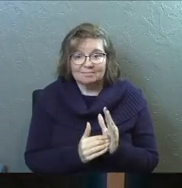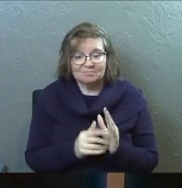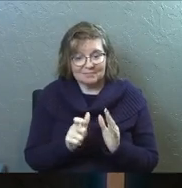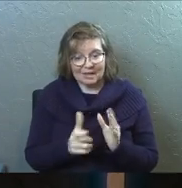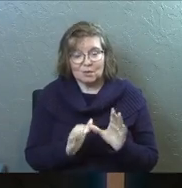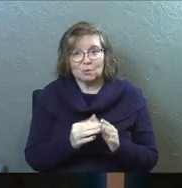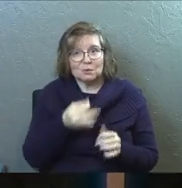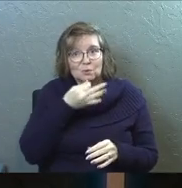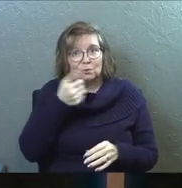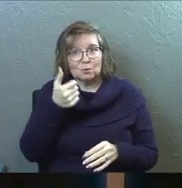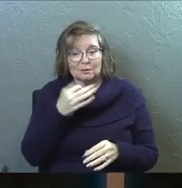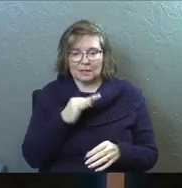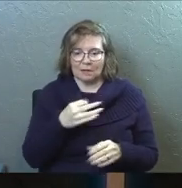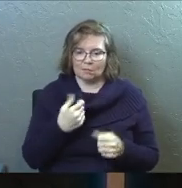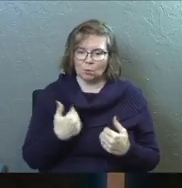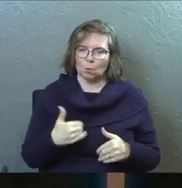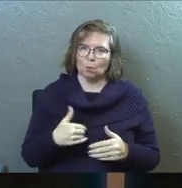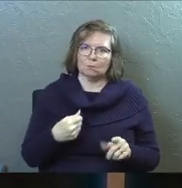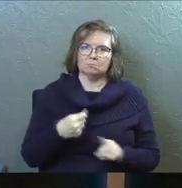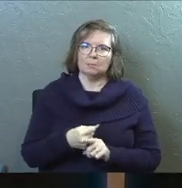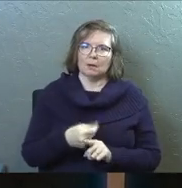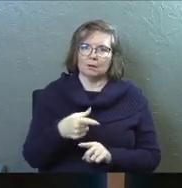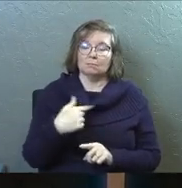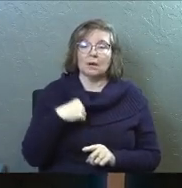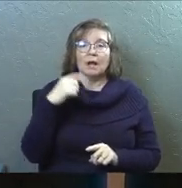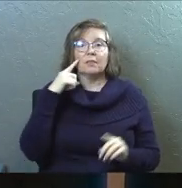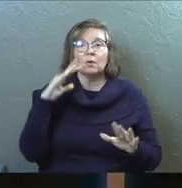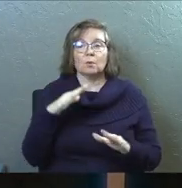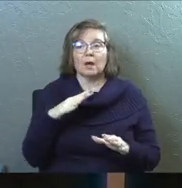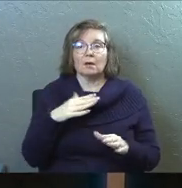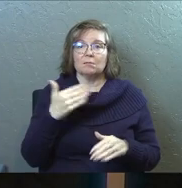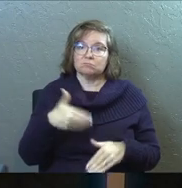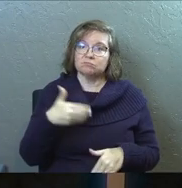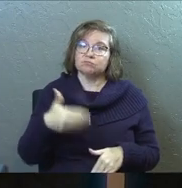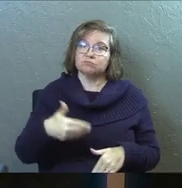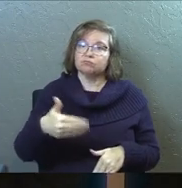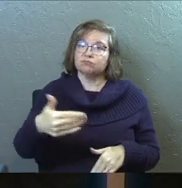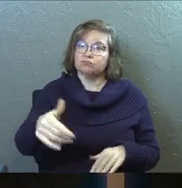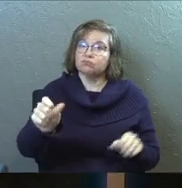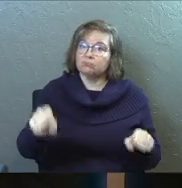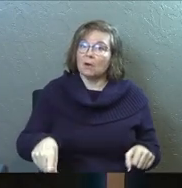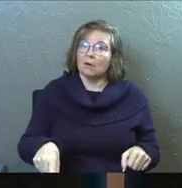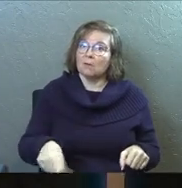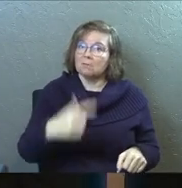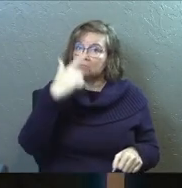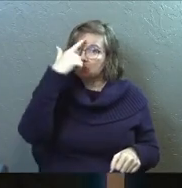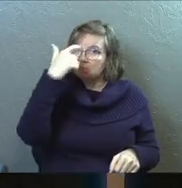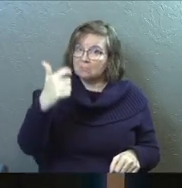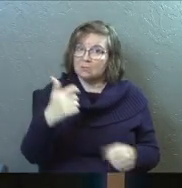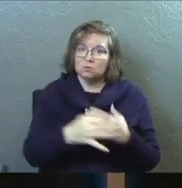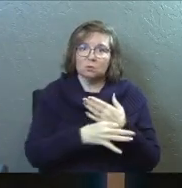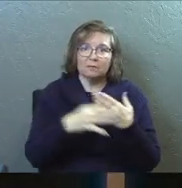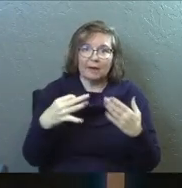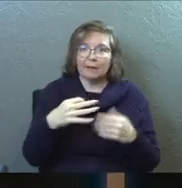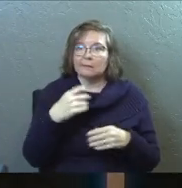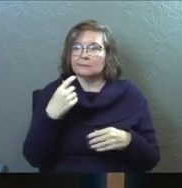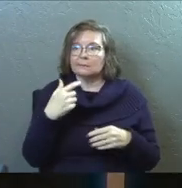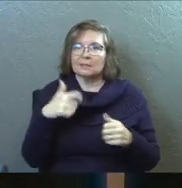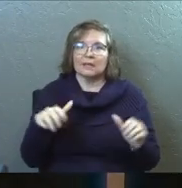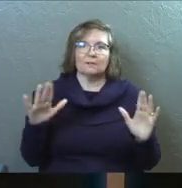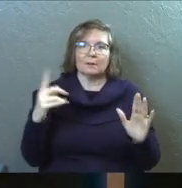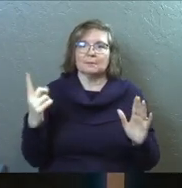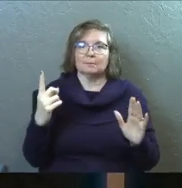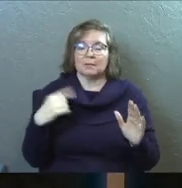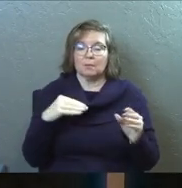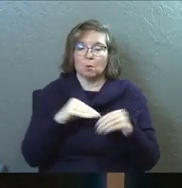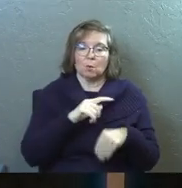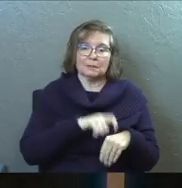If this was a powerful season for you, I think it's great to build in regular seasons, regular time, too fast to give something up and